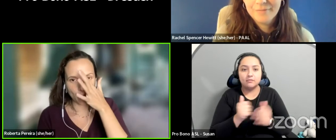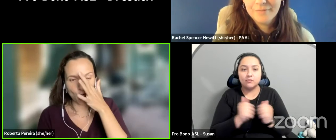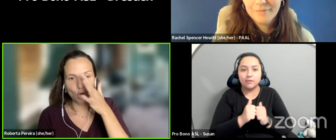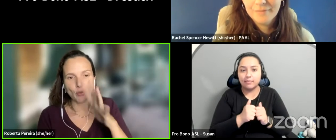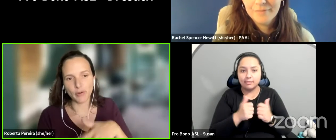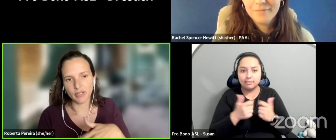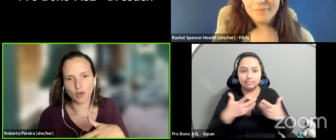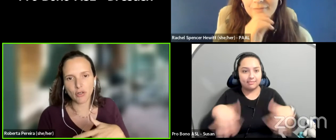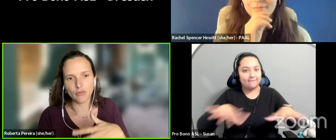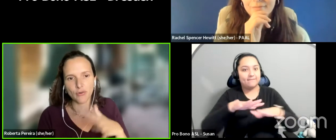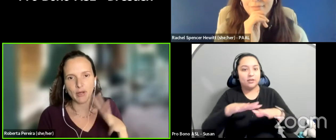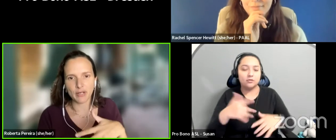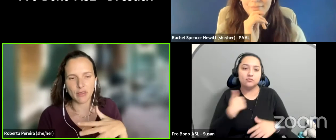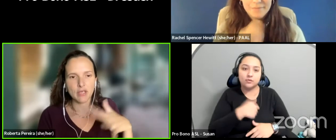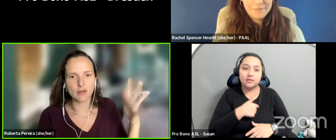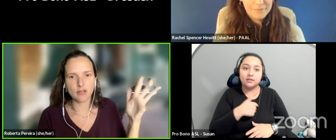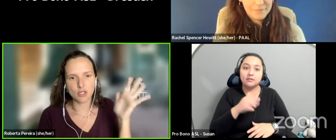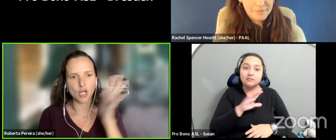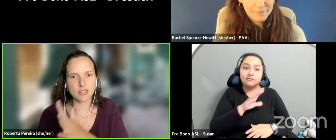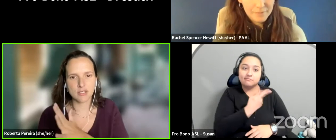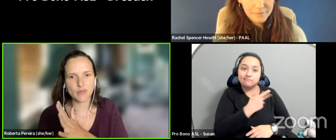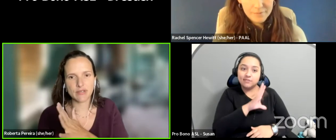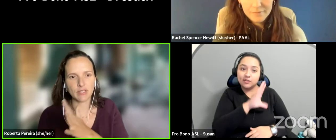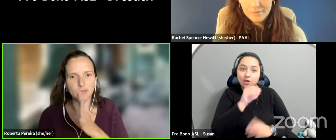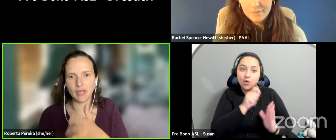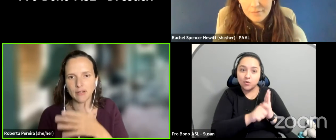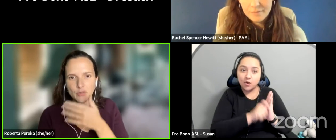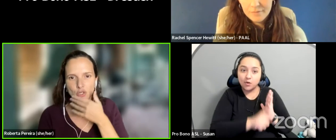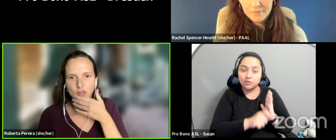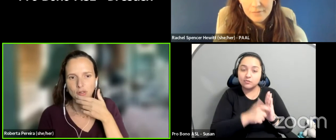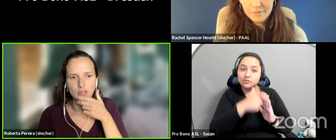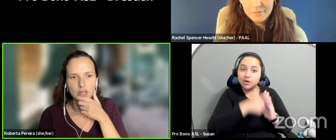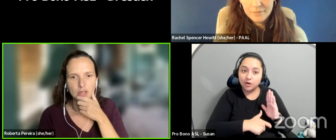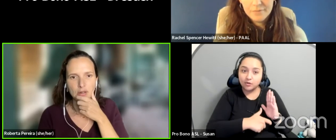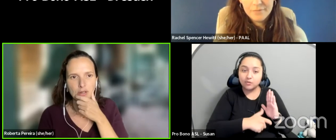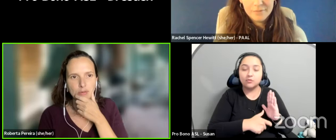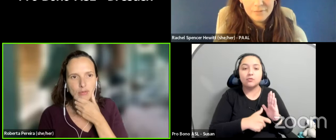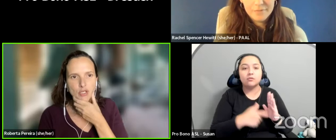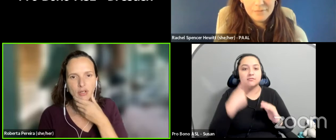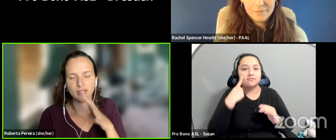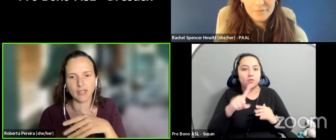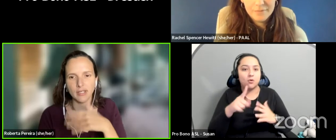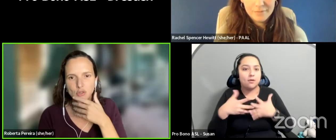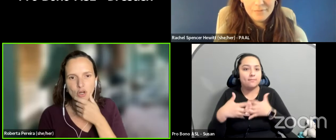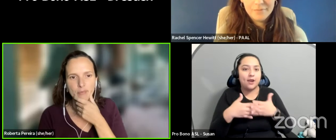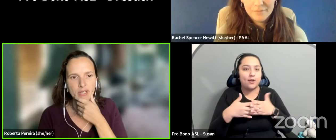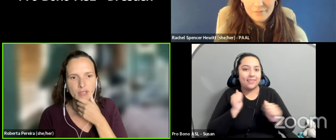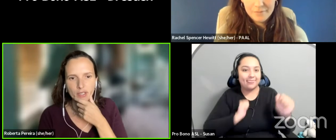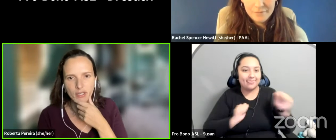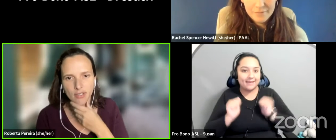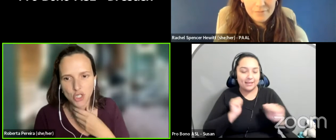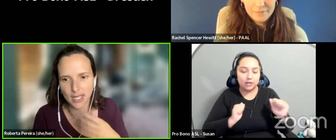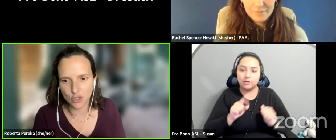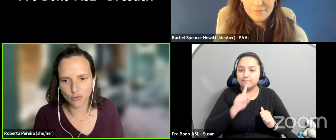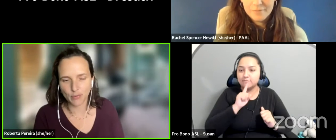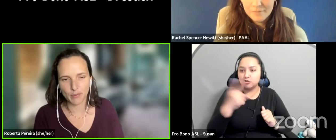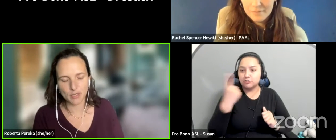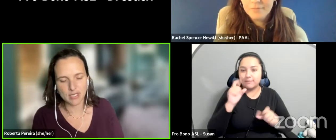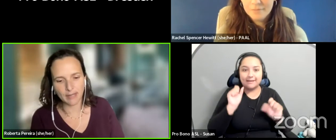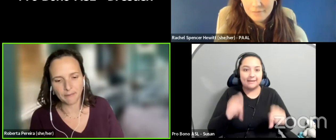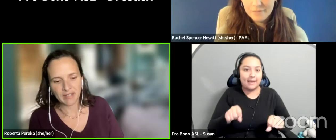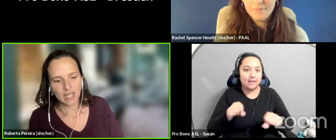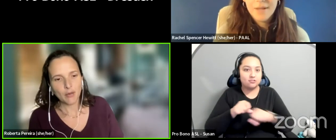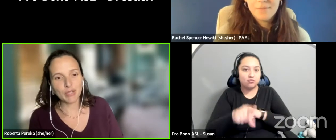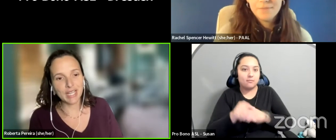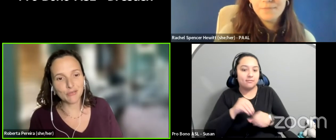we co-wrote an article for American theater that talks specifically about it. I'm sure, uh, Rachel Adriana can drop it in the, the chat too, for